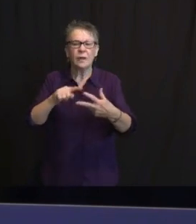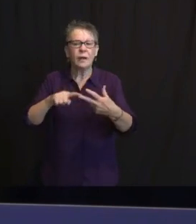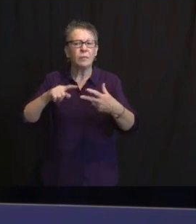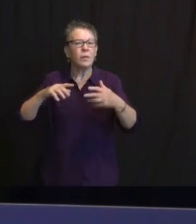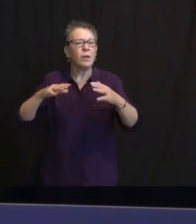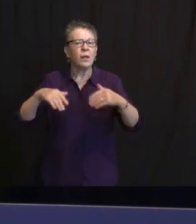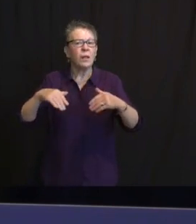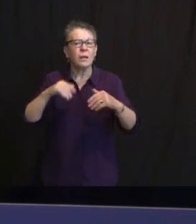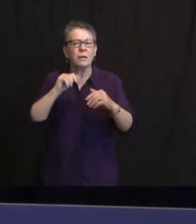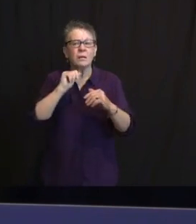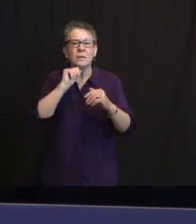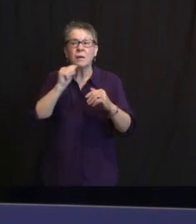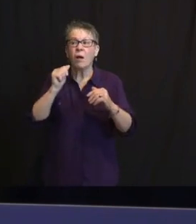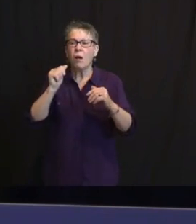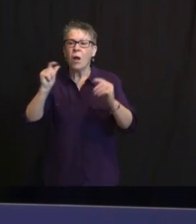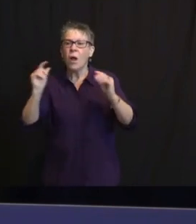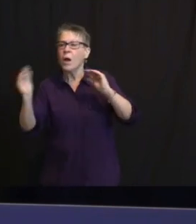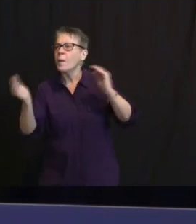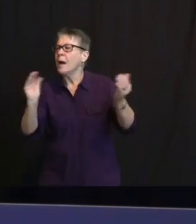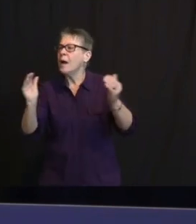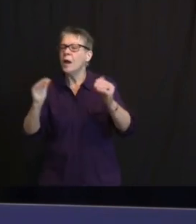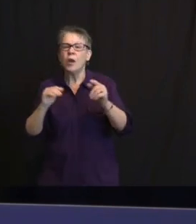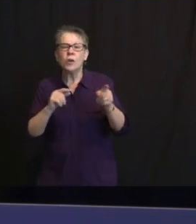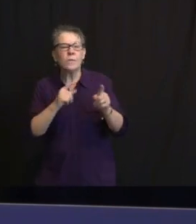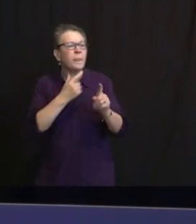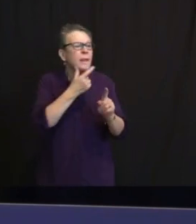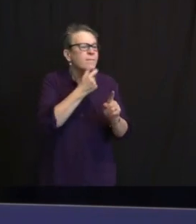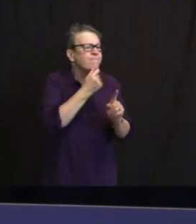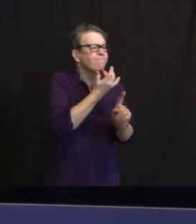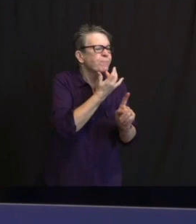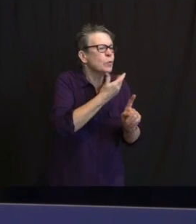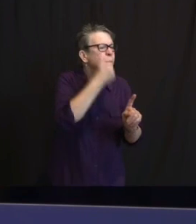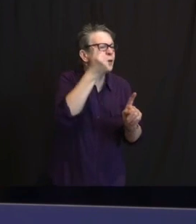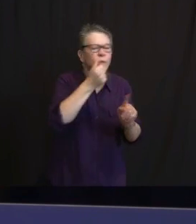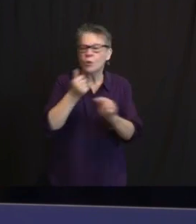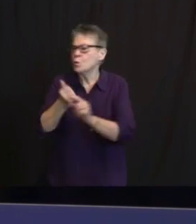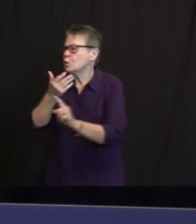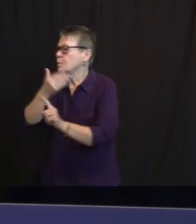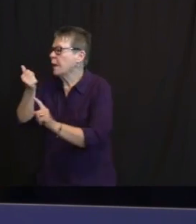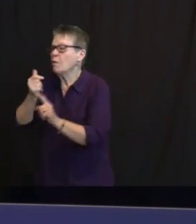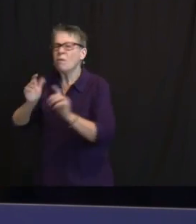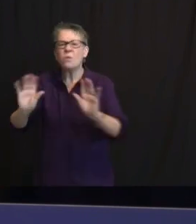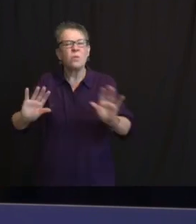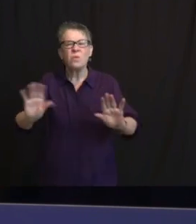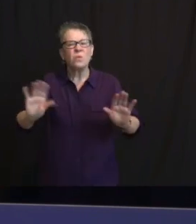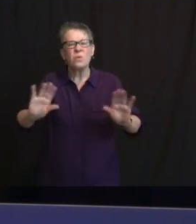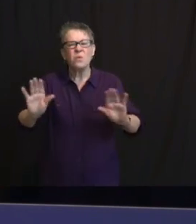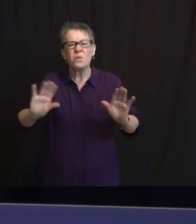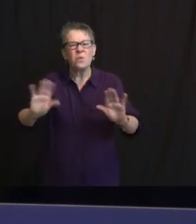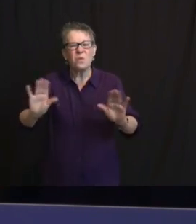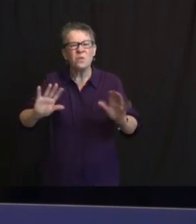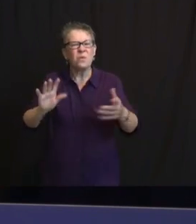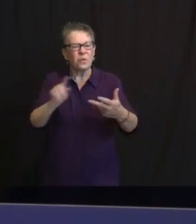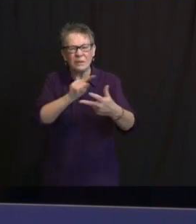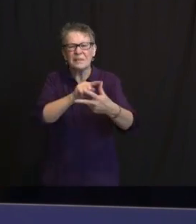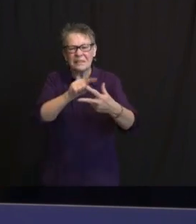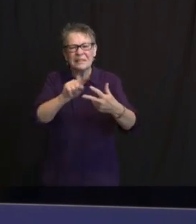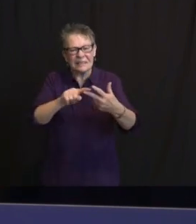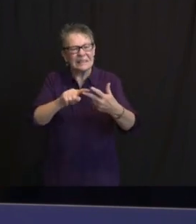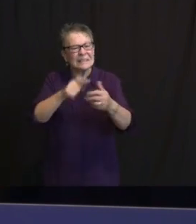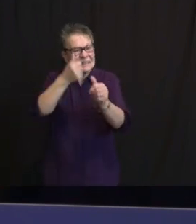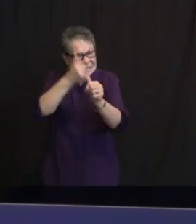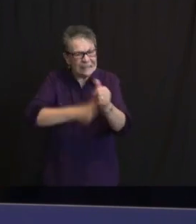NOT BE COMPARED TO EACH OTHER. ALL ARE EFFECTIVE IN PREVENTING SEVERE ILLNESS,